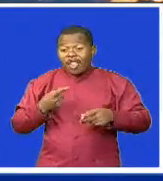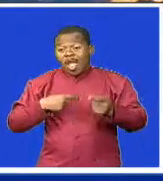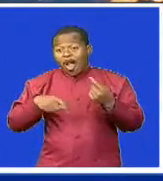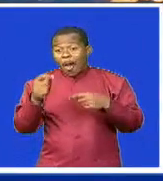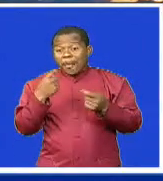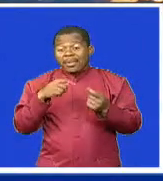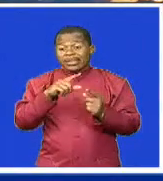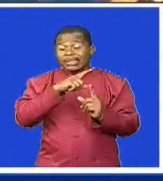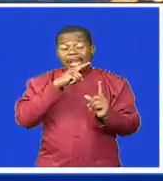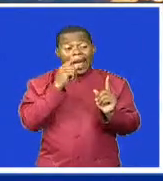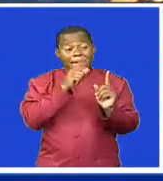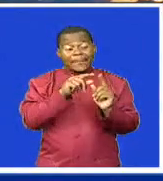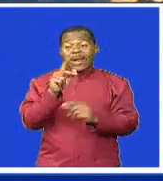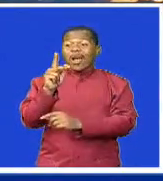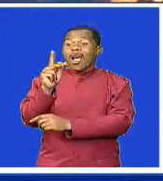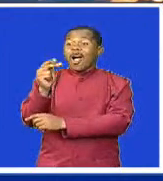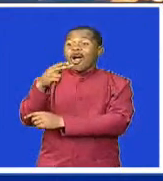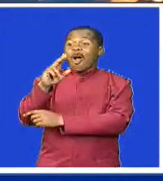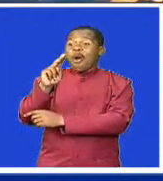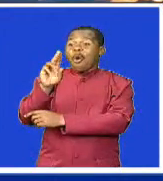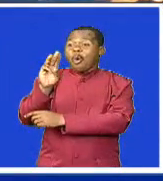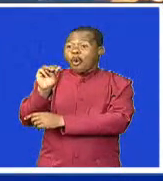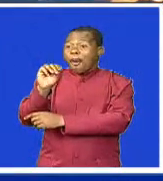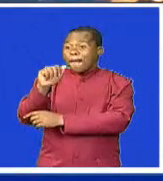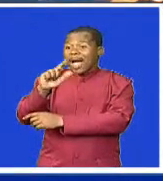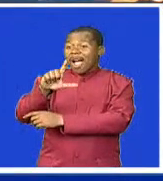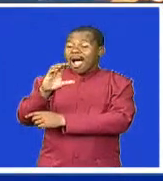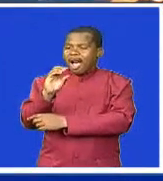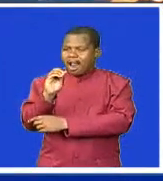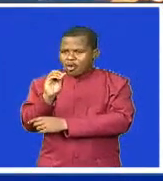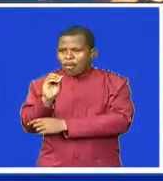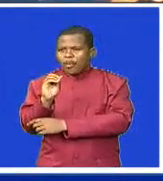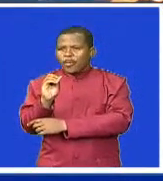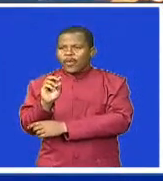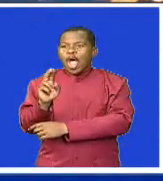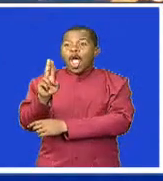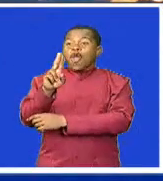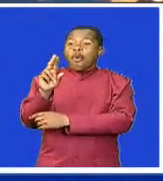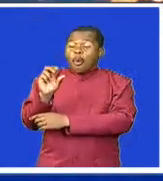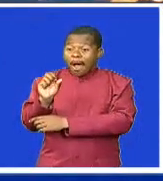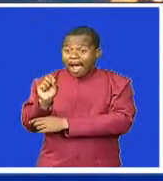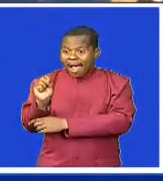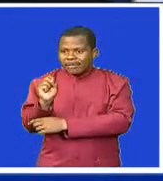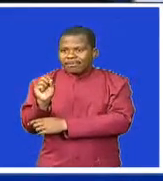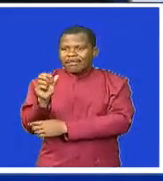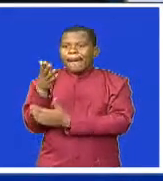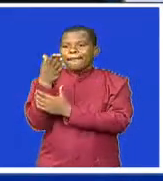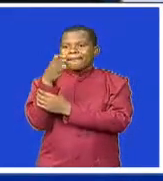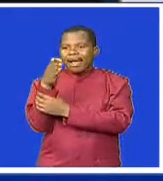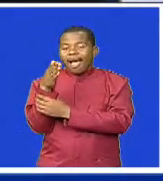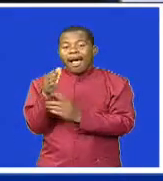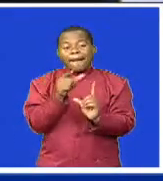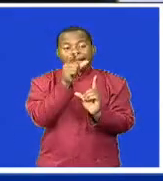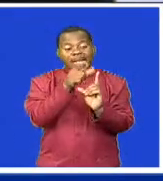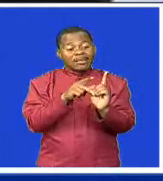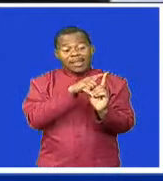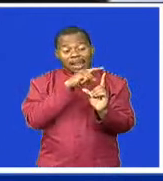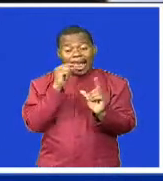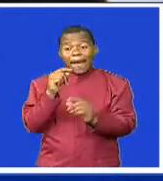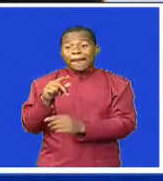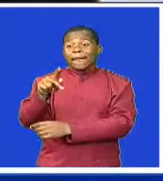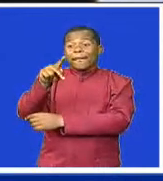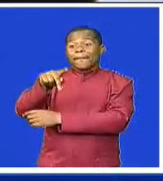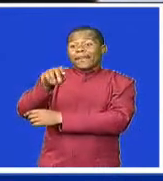Kumalo. The financial assistance has been announced by U.S. ambassador, Lisa Peterson. Deputy prime minister, Timba